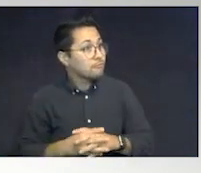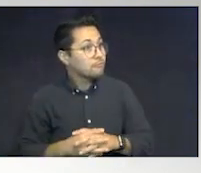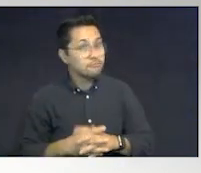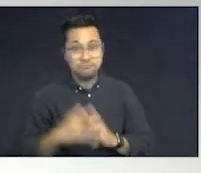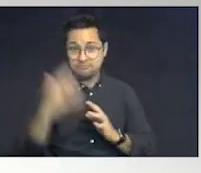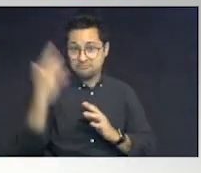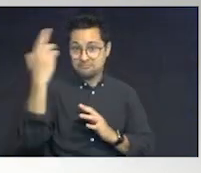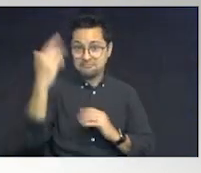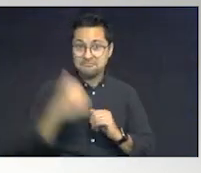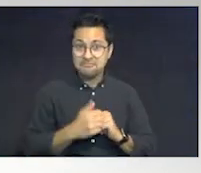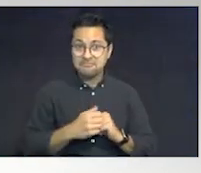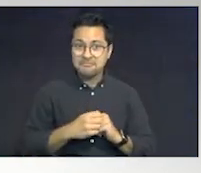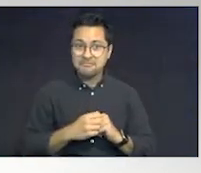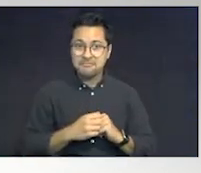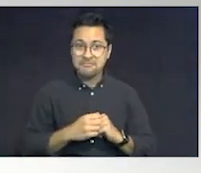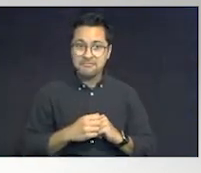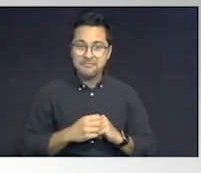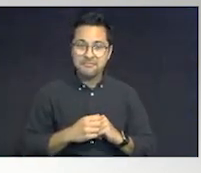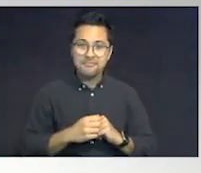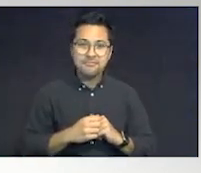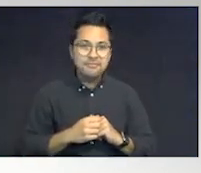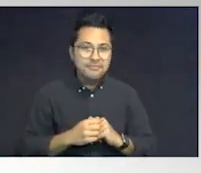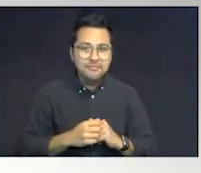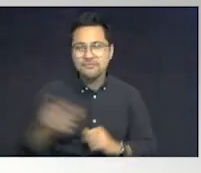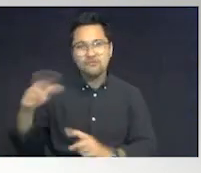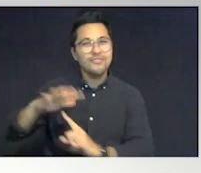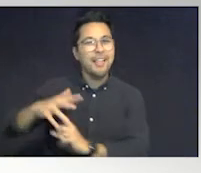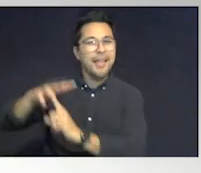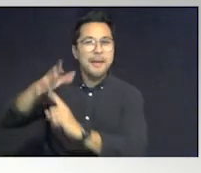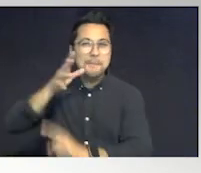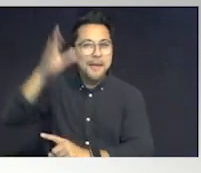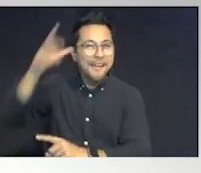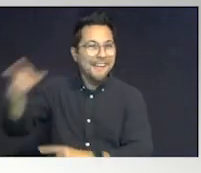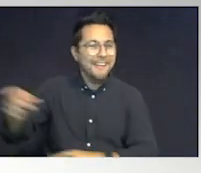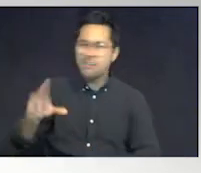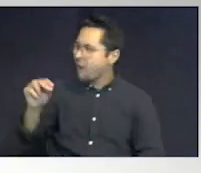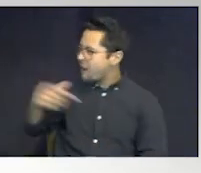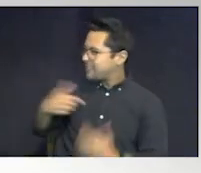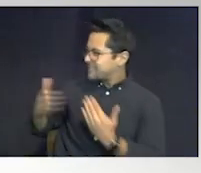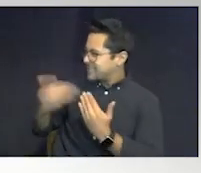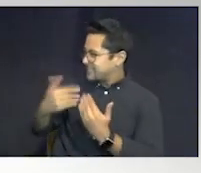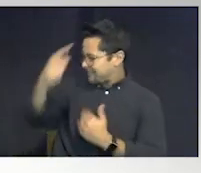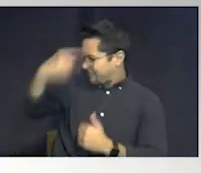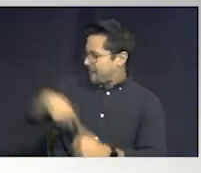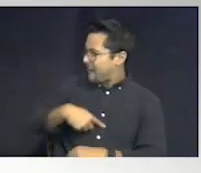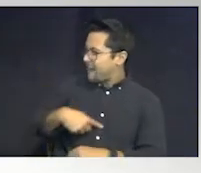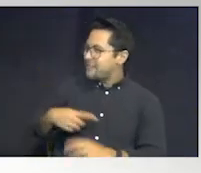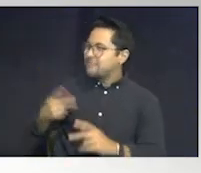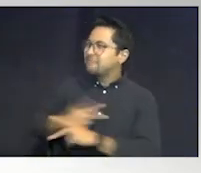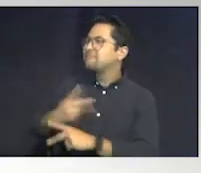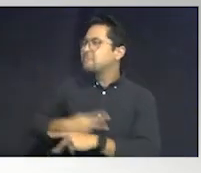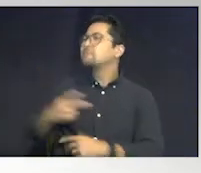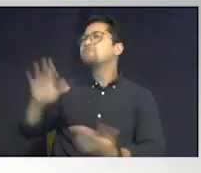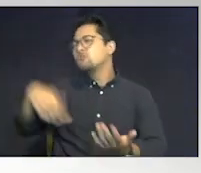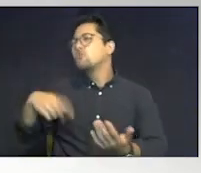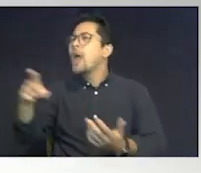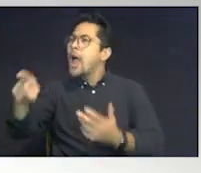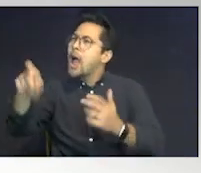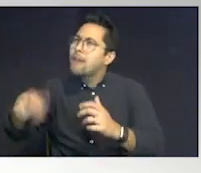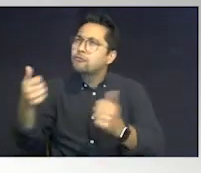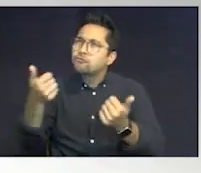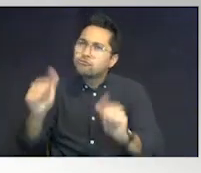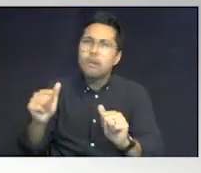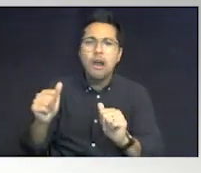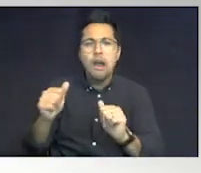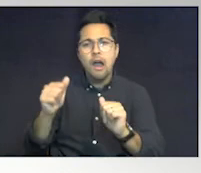Because, you know, it could. It's cop versus parent. No, because it's easier for us to find out. I'm just saying, you need to try and